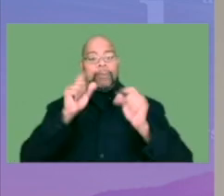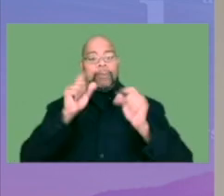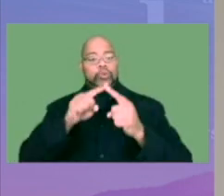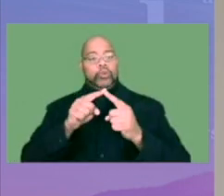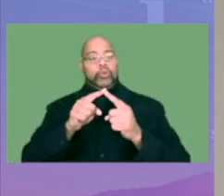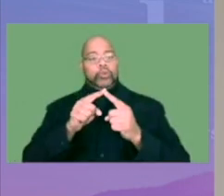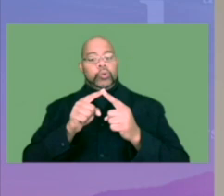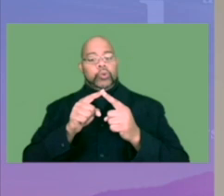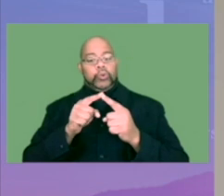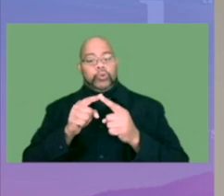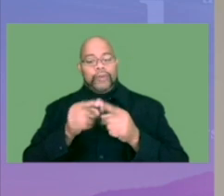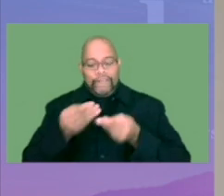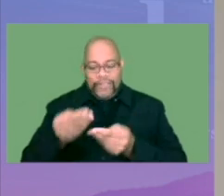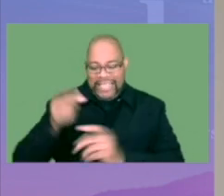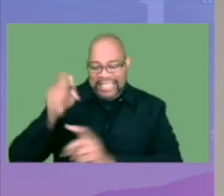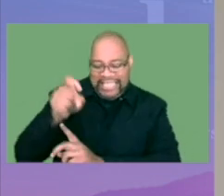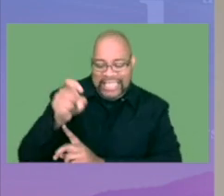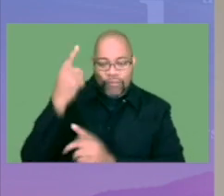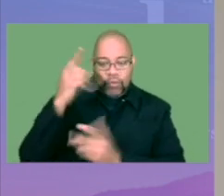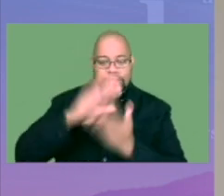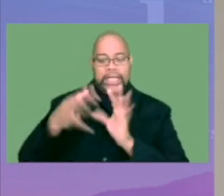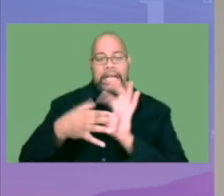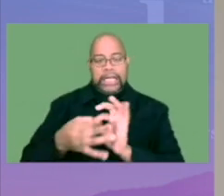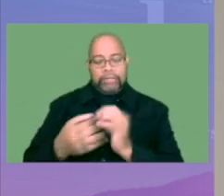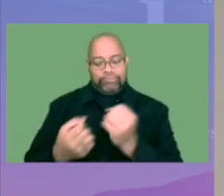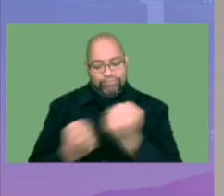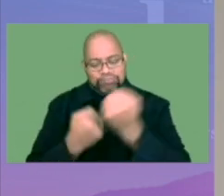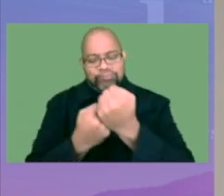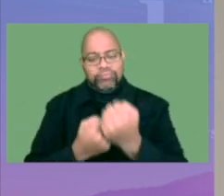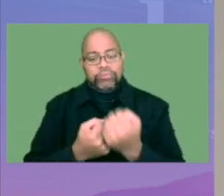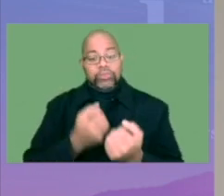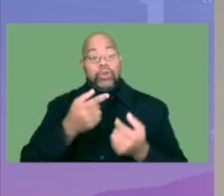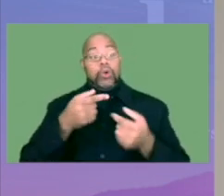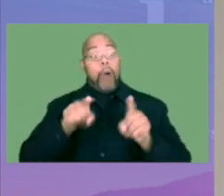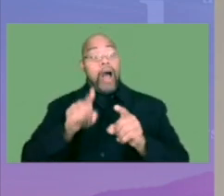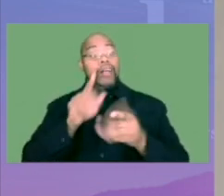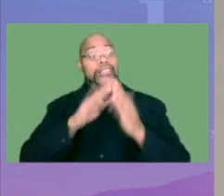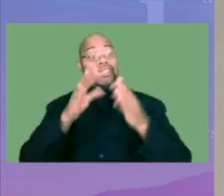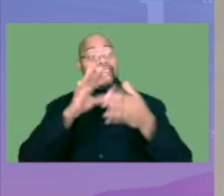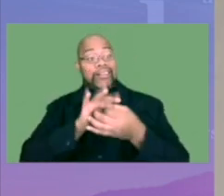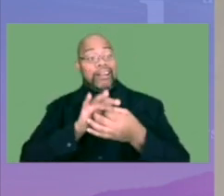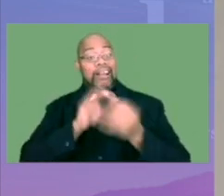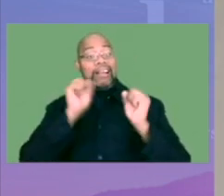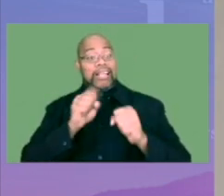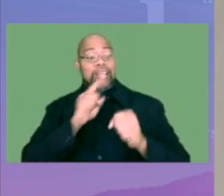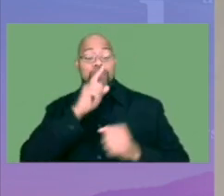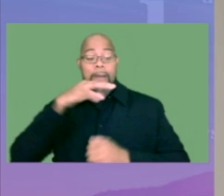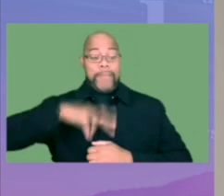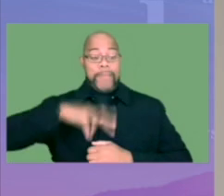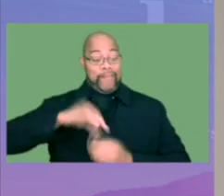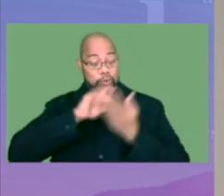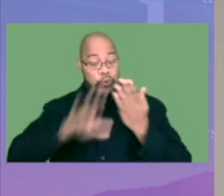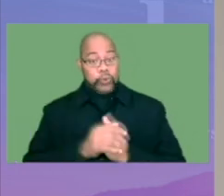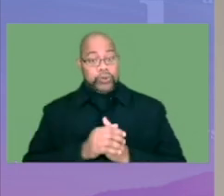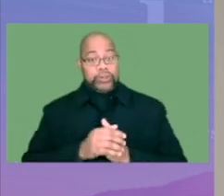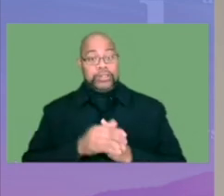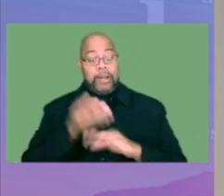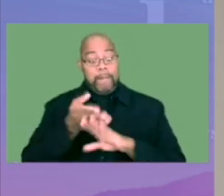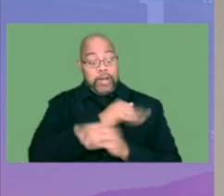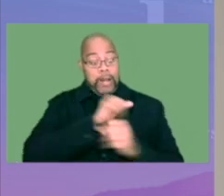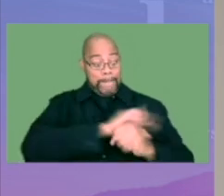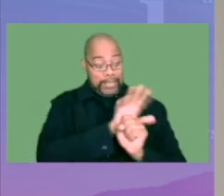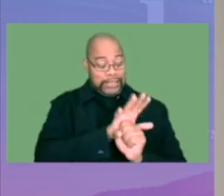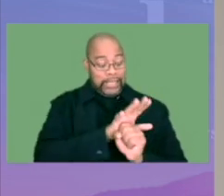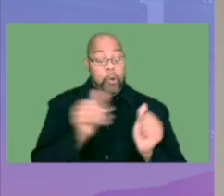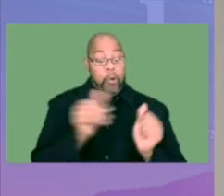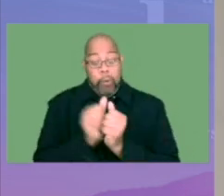been able to feed the need for CityConnects. So while CityConnects can greatly benefit students pre